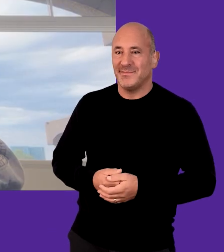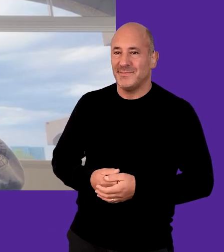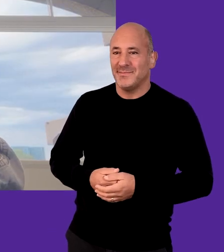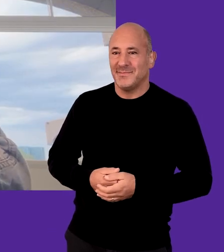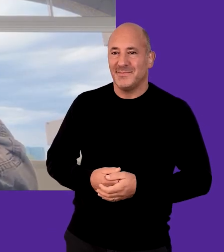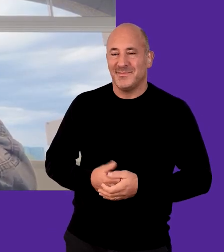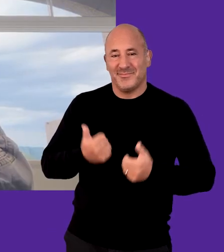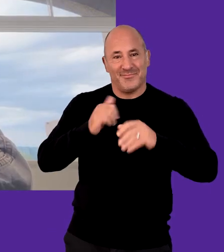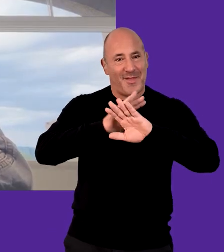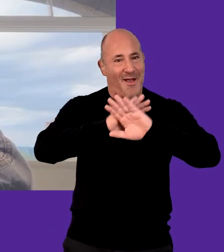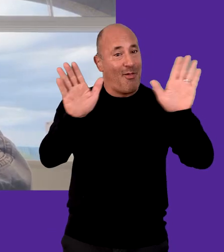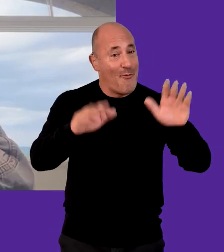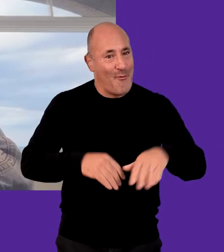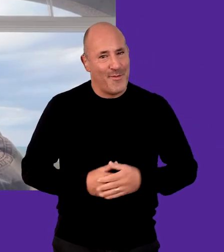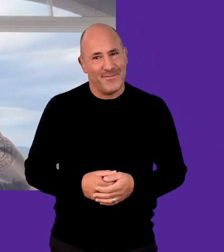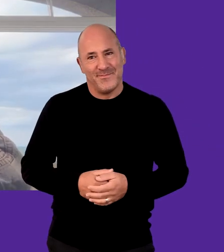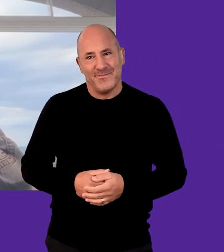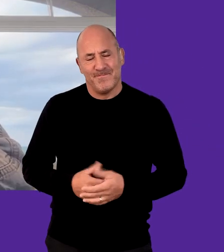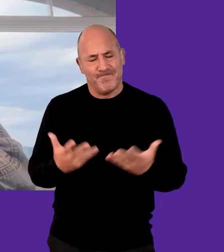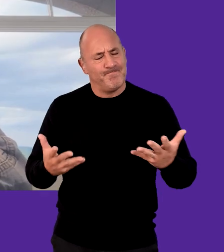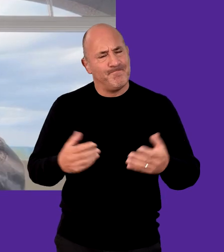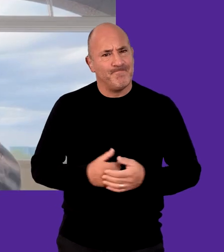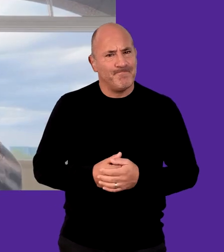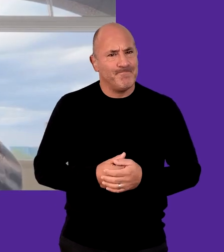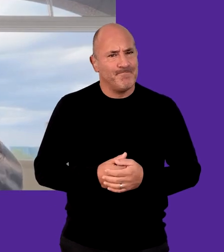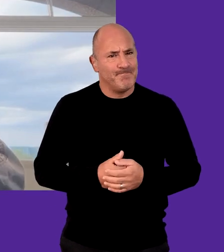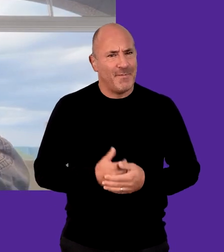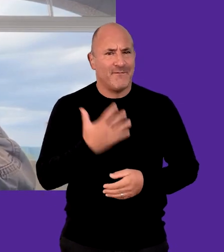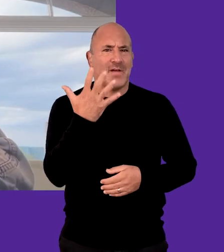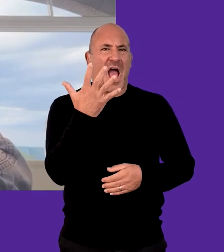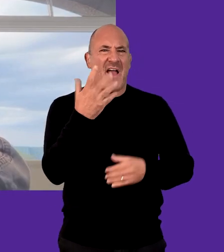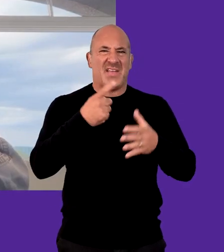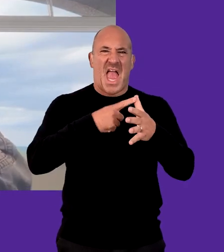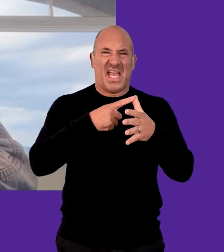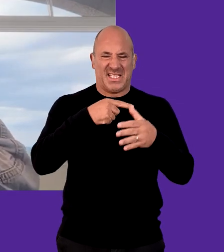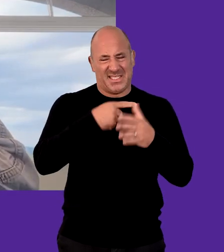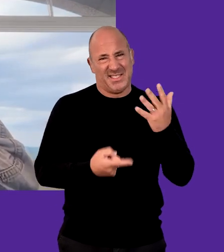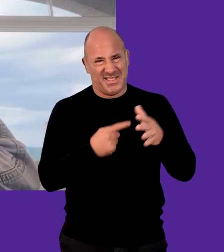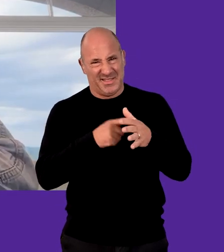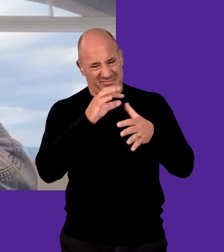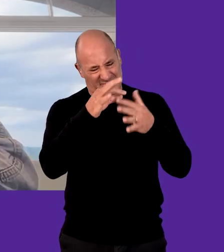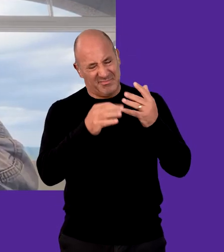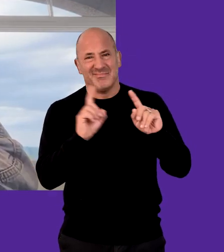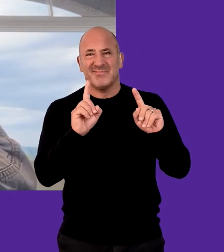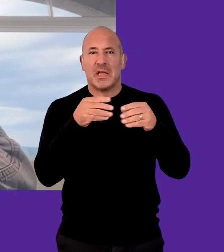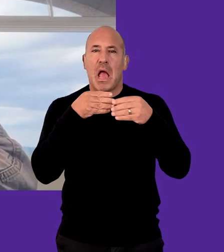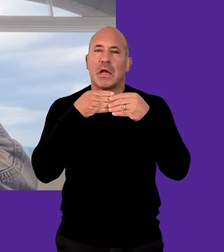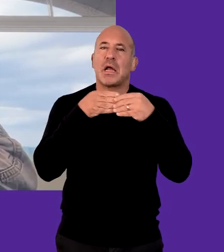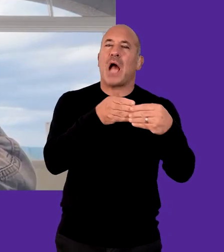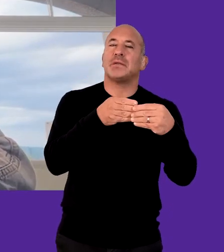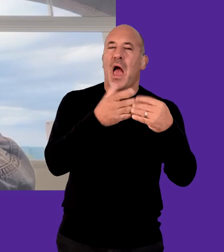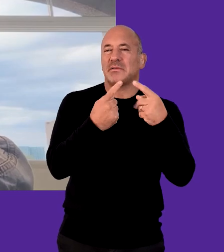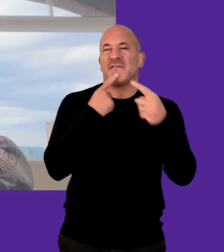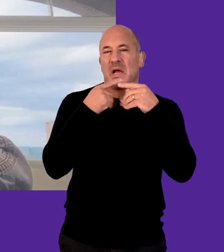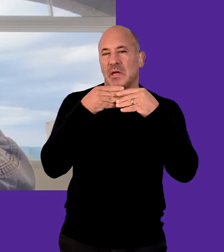Hello. So, the 5 A's